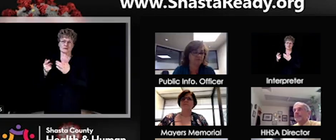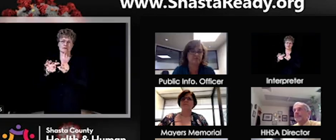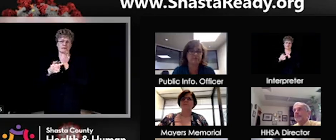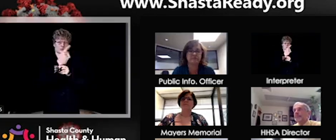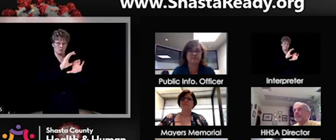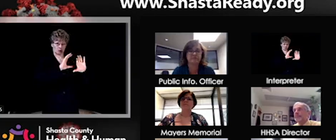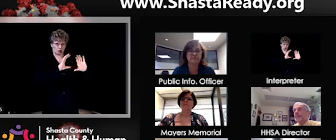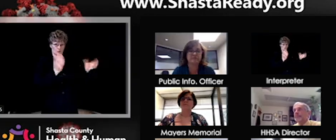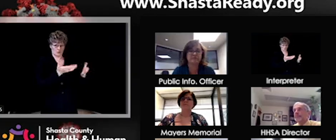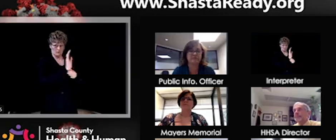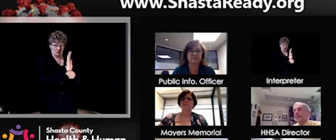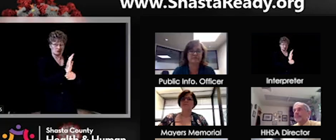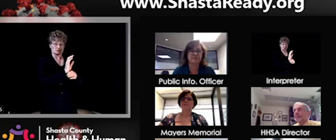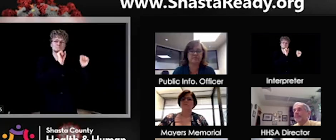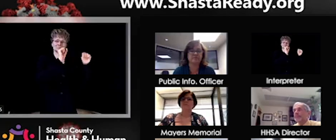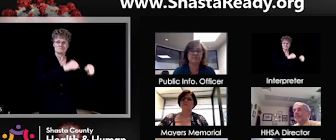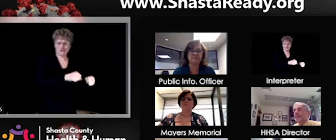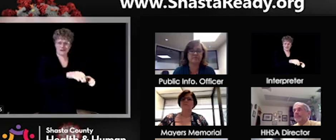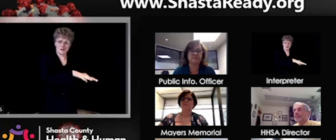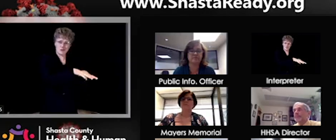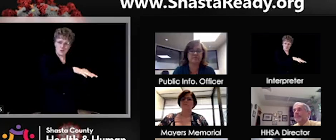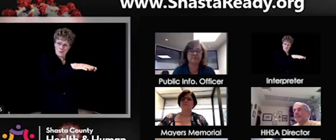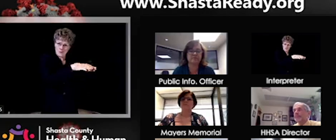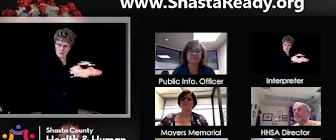doors, is it still the educational approach?